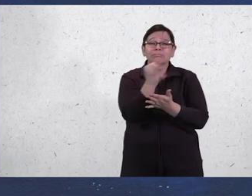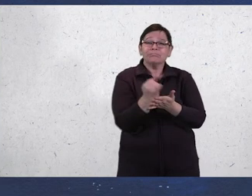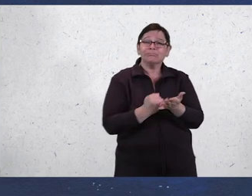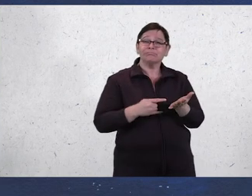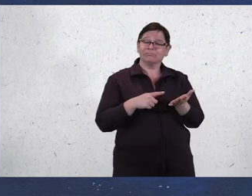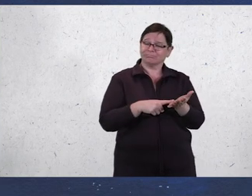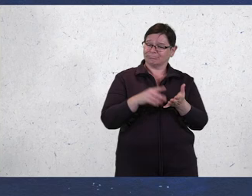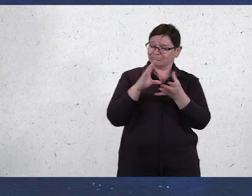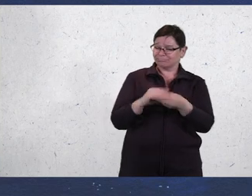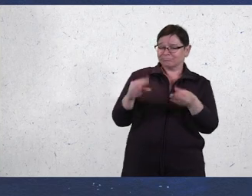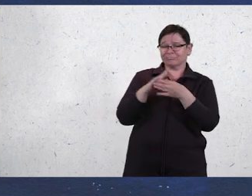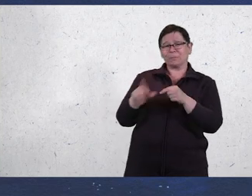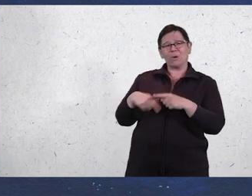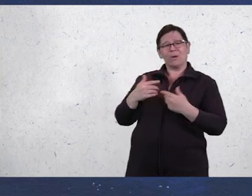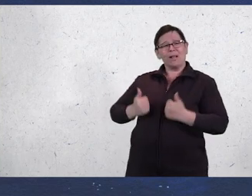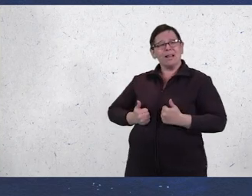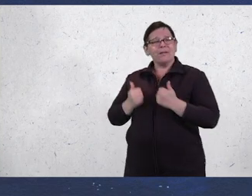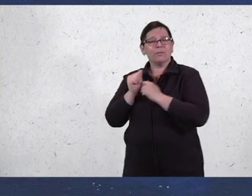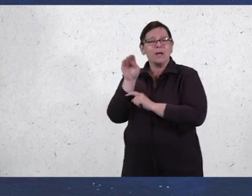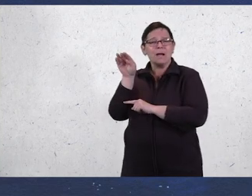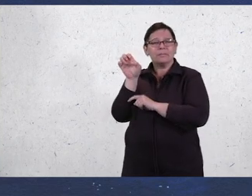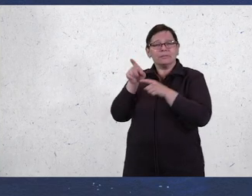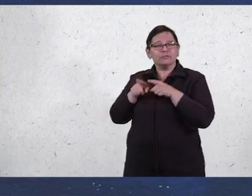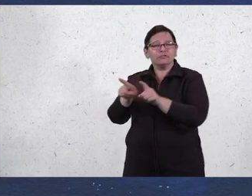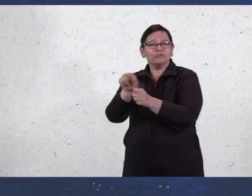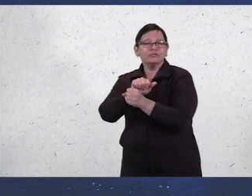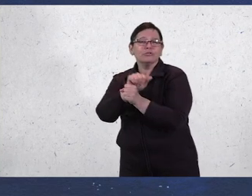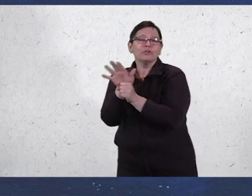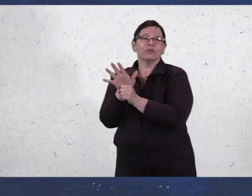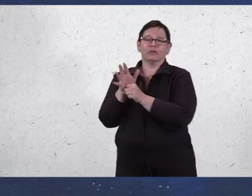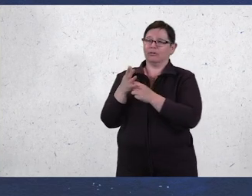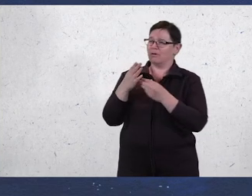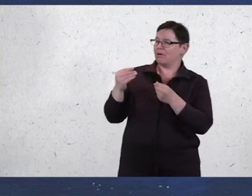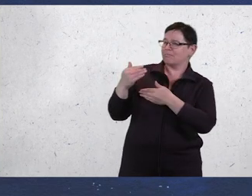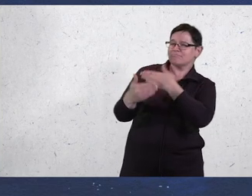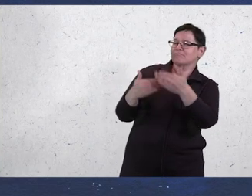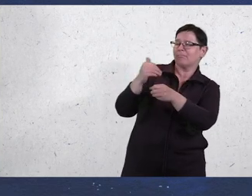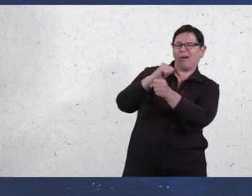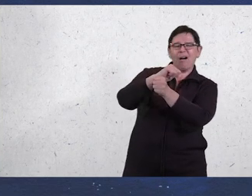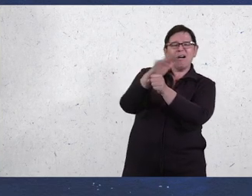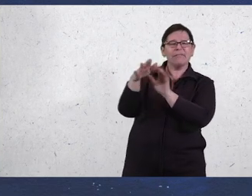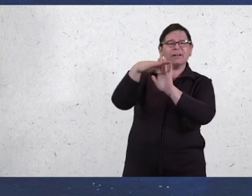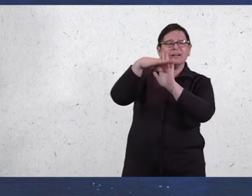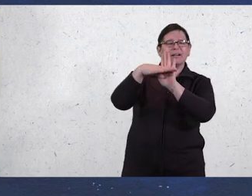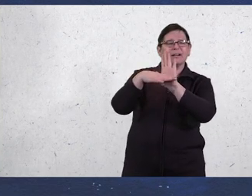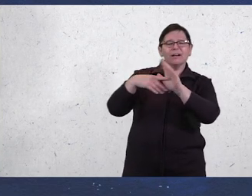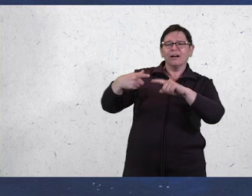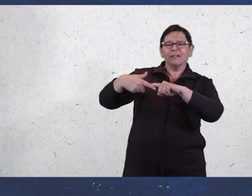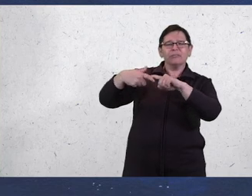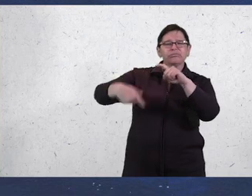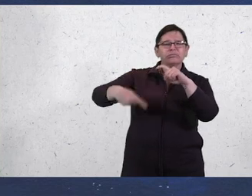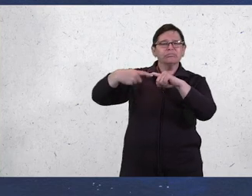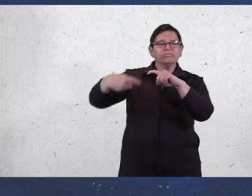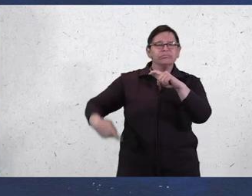collages I'll be sharing are about living with EMI during the pandemic. And my feelings about COVID protocols being lifted.